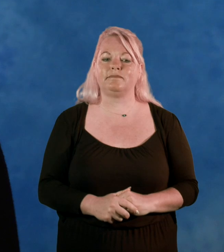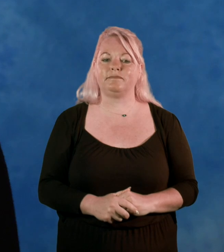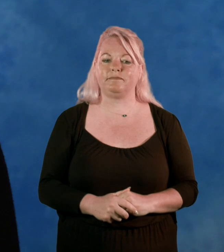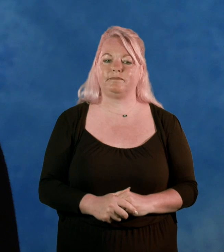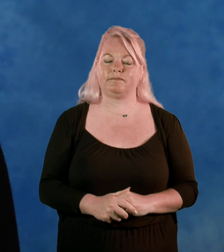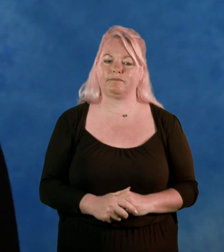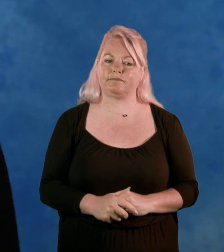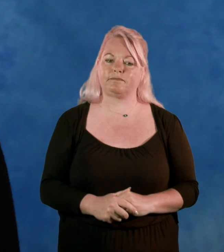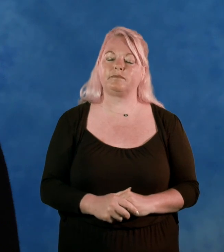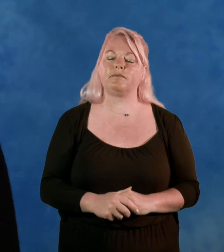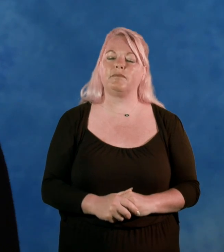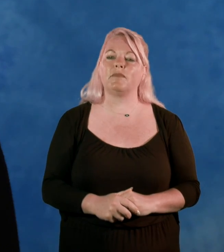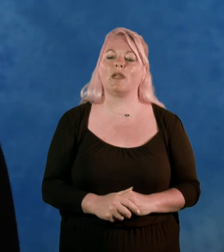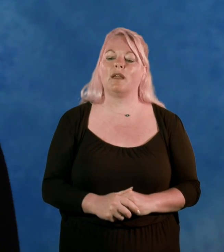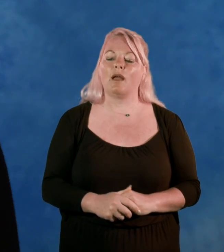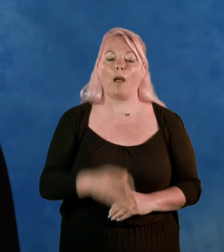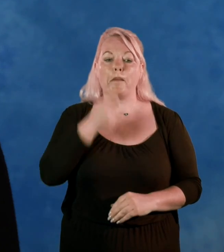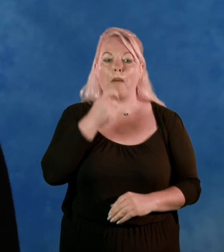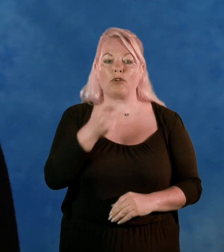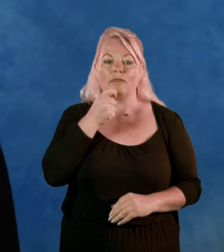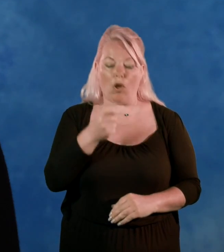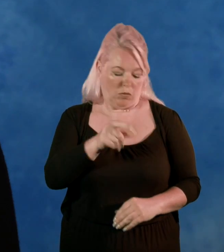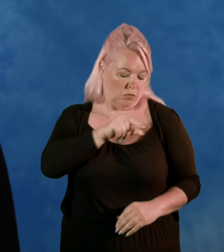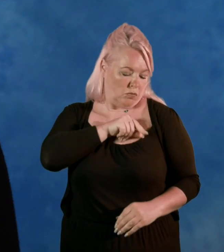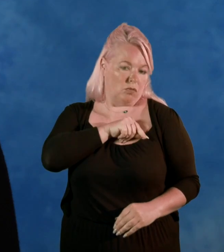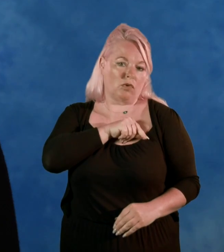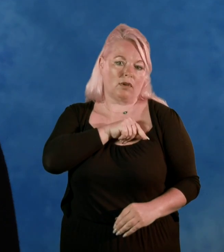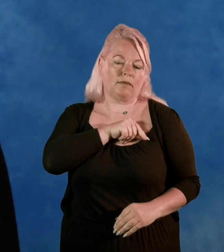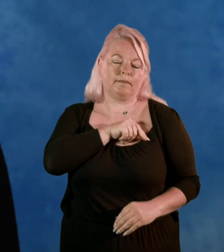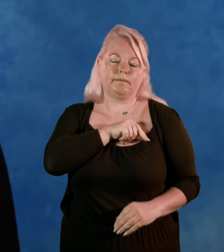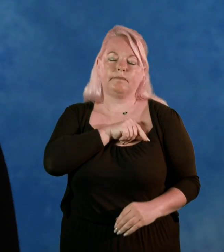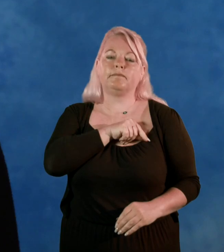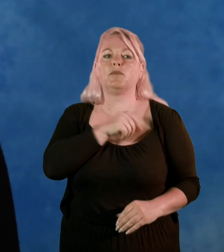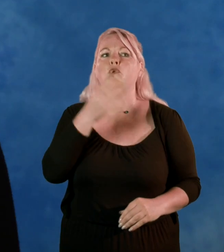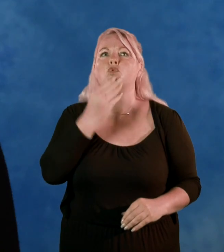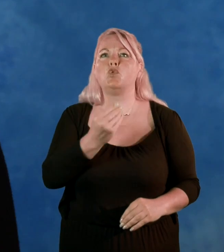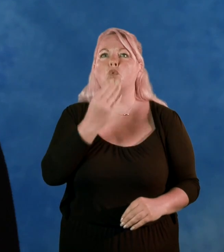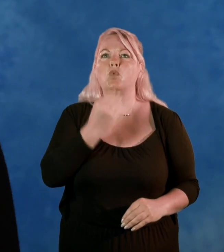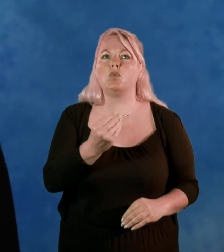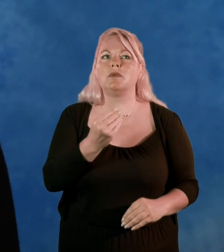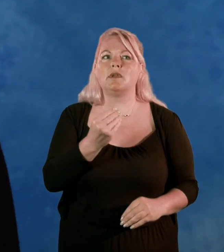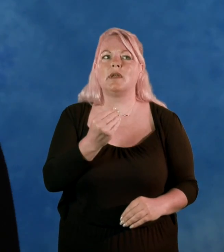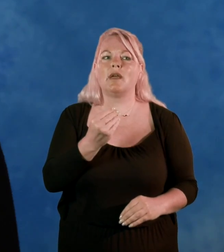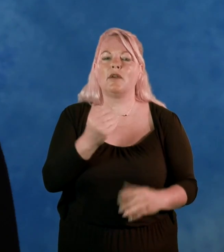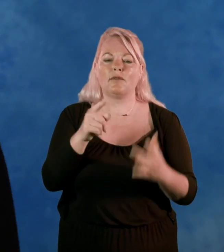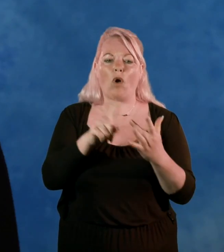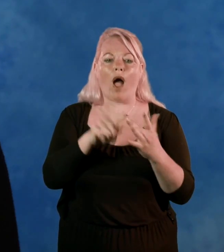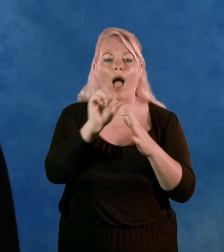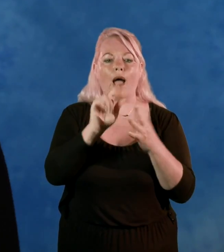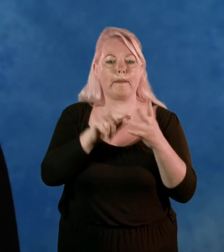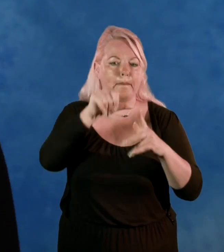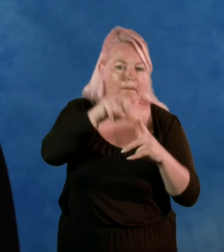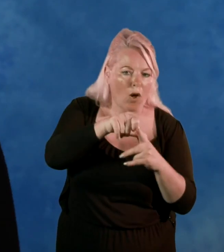You can use that little microphone for listening to your iPod or